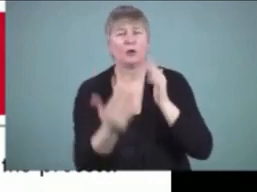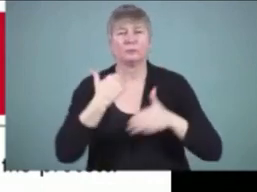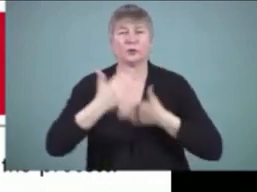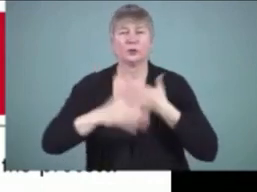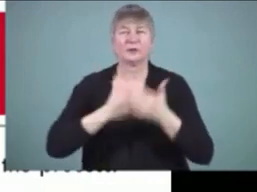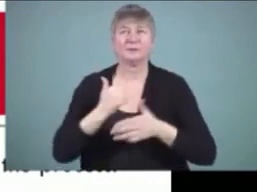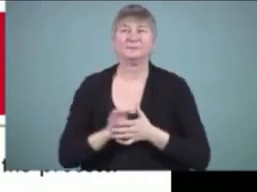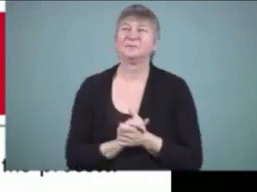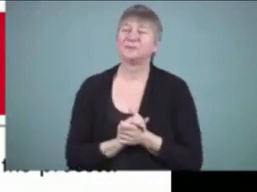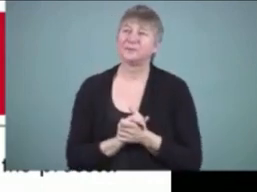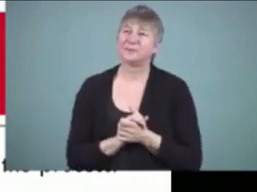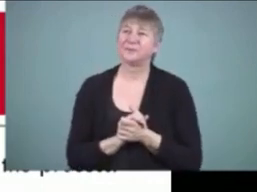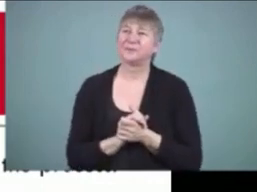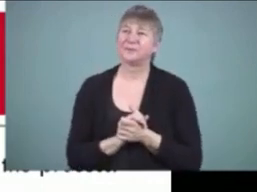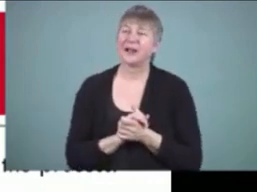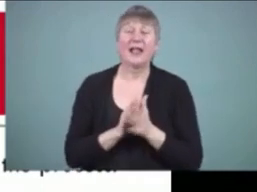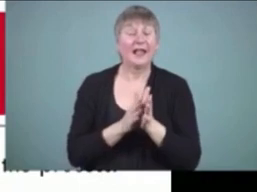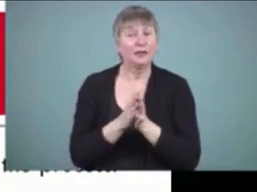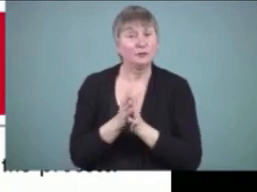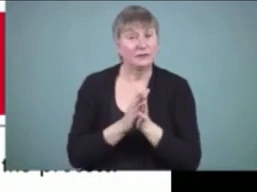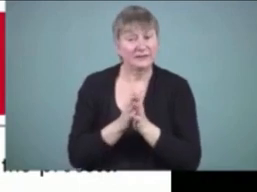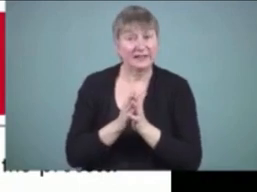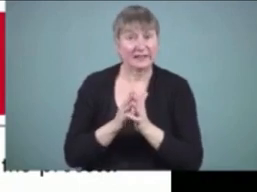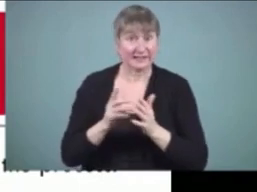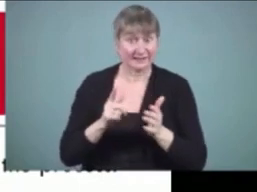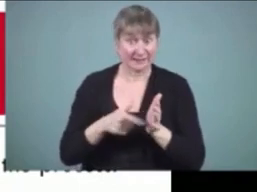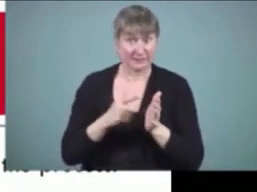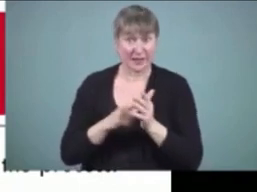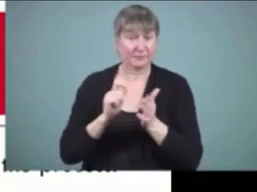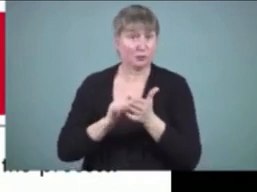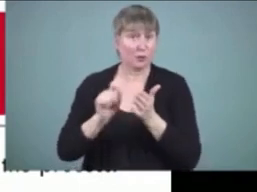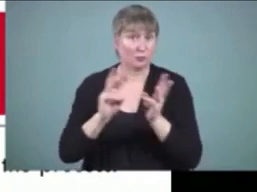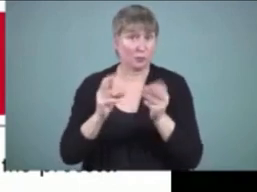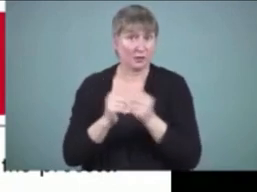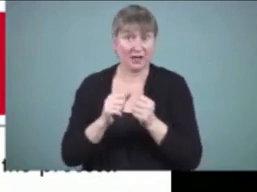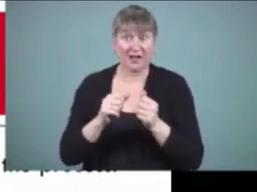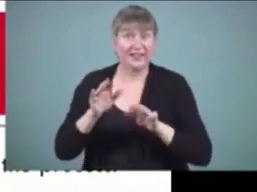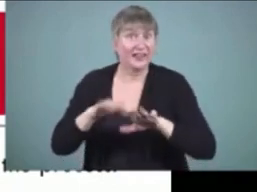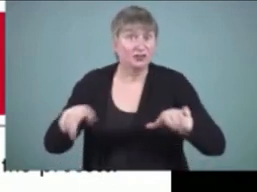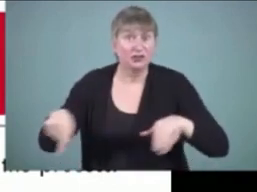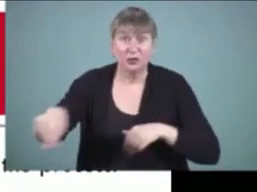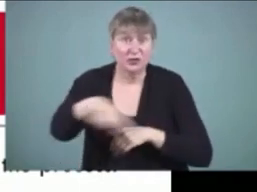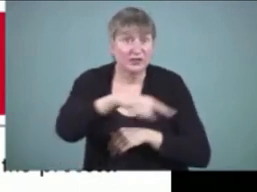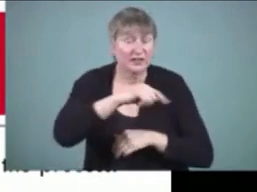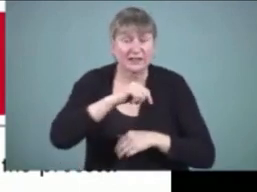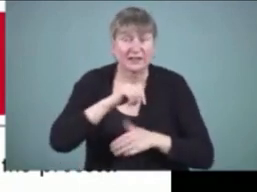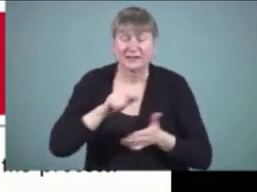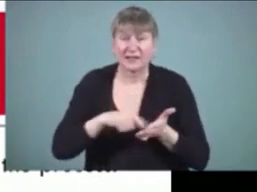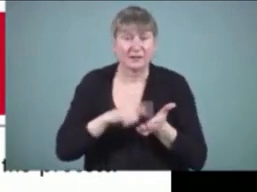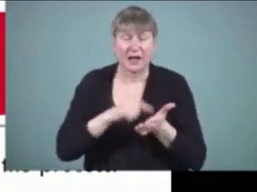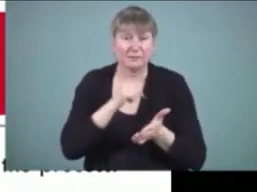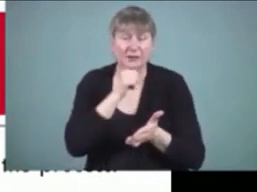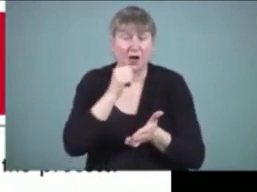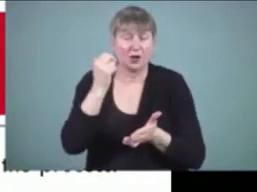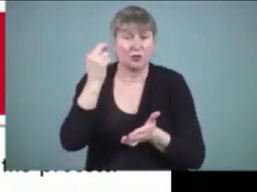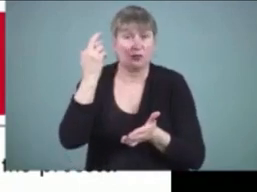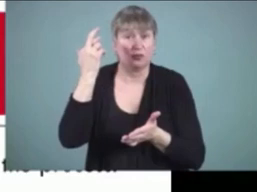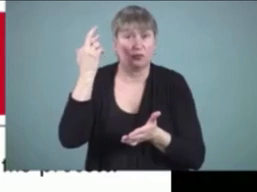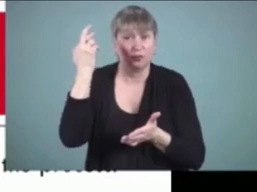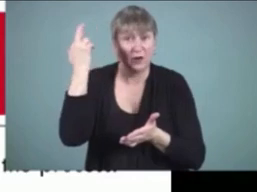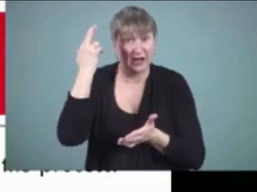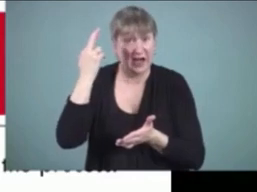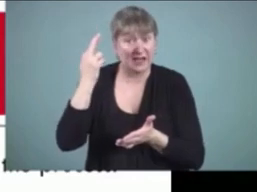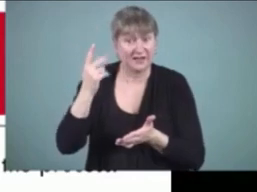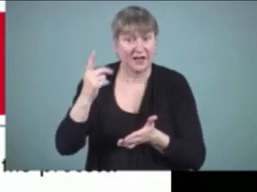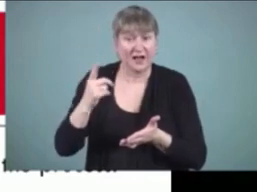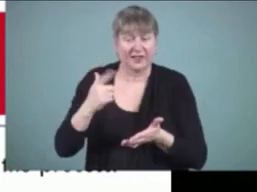was interesting when we did writer's workshop that the kids sometimes didn't even realize that when you actually are doing writing you have to stop and think about